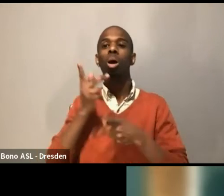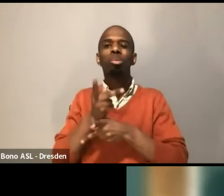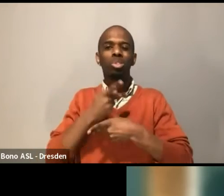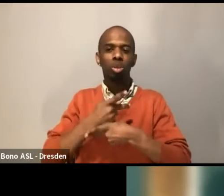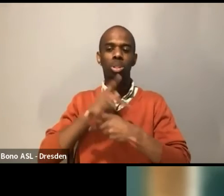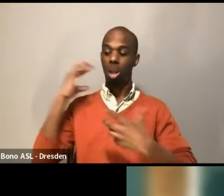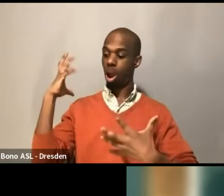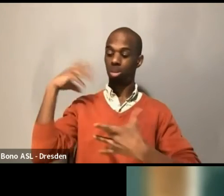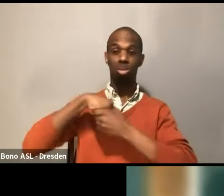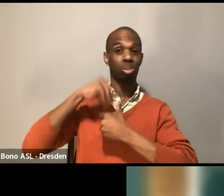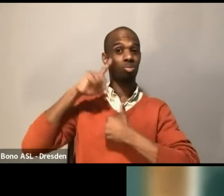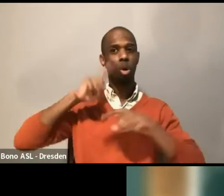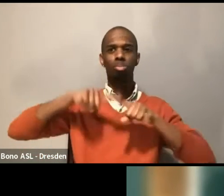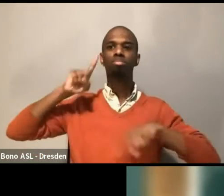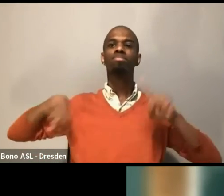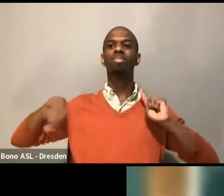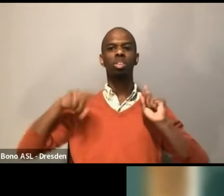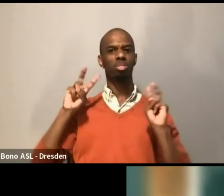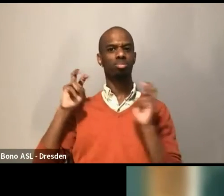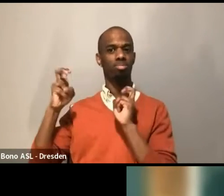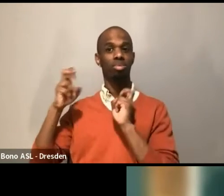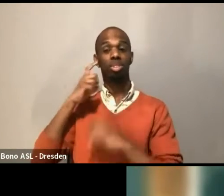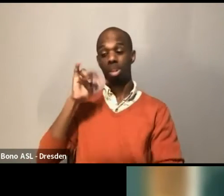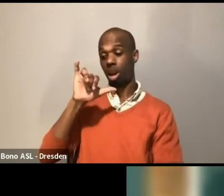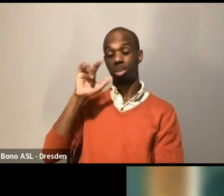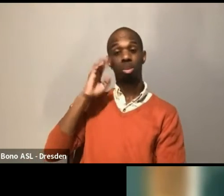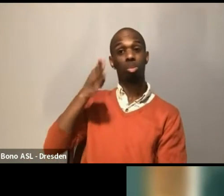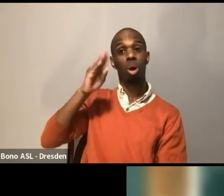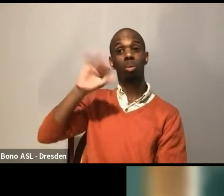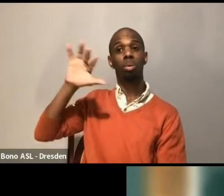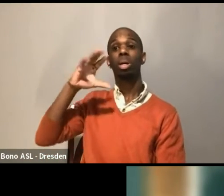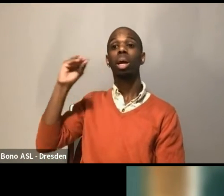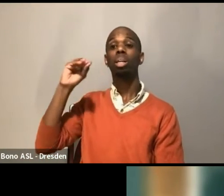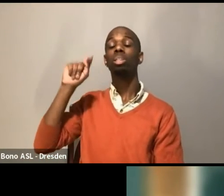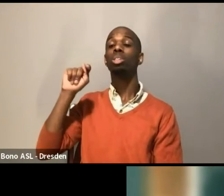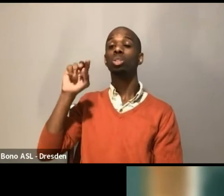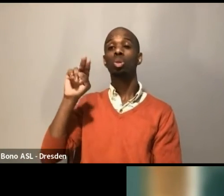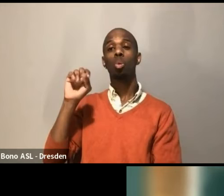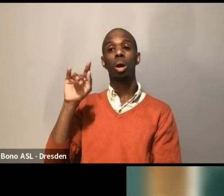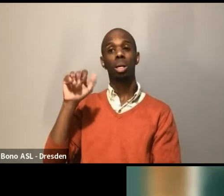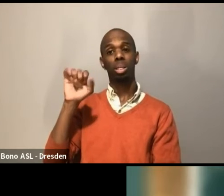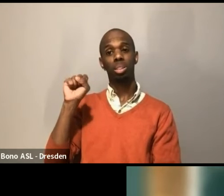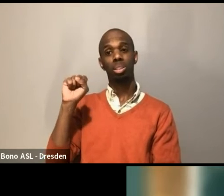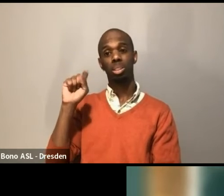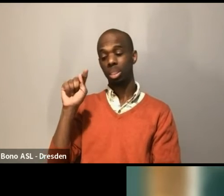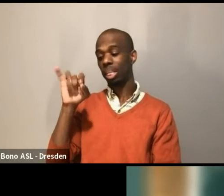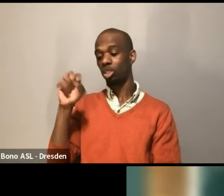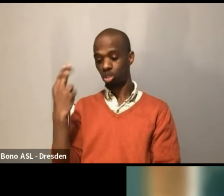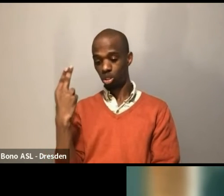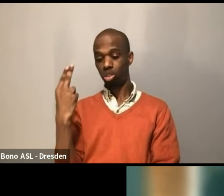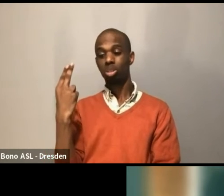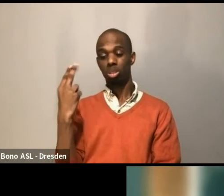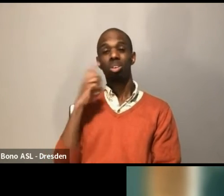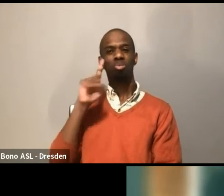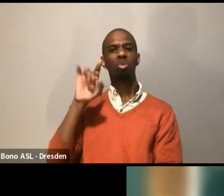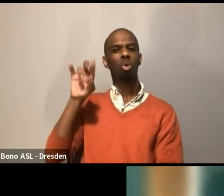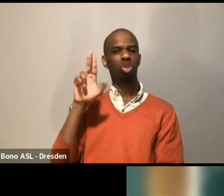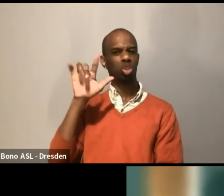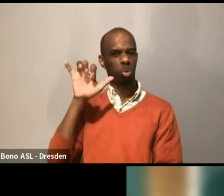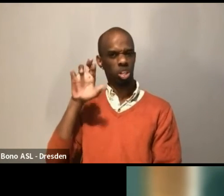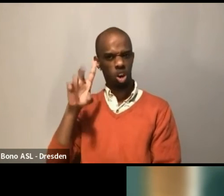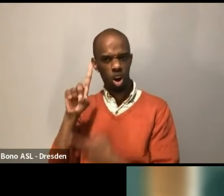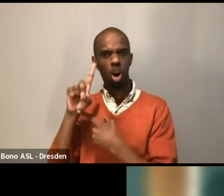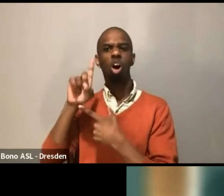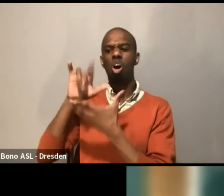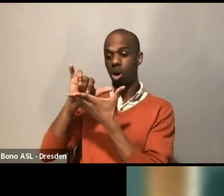forums, including BroadwayCon, NYU Tisch, Syracuse University, Juilliard, and Commercial Theater Institute. Roberta is a graduate of the Yale School